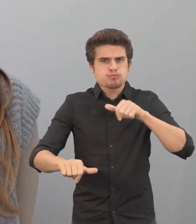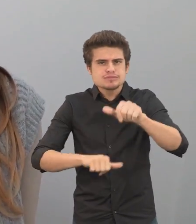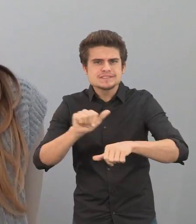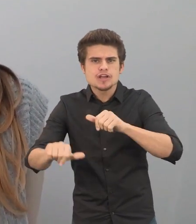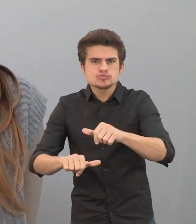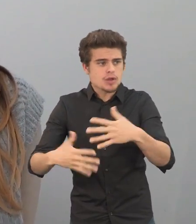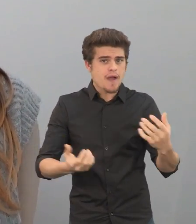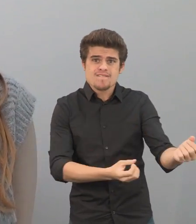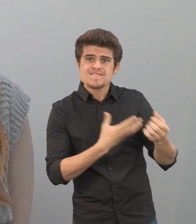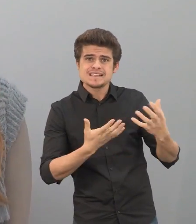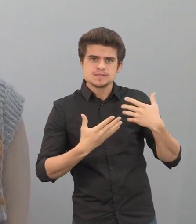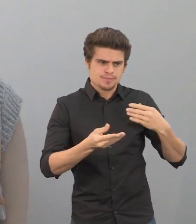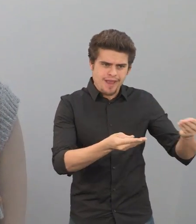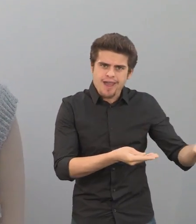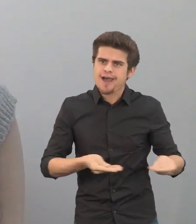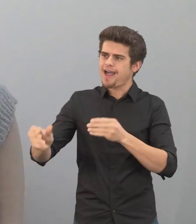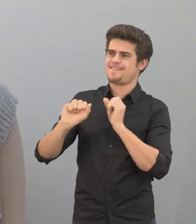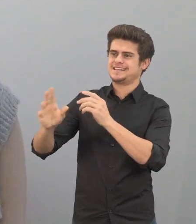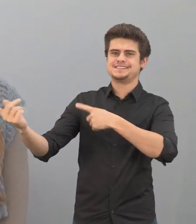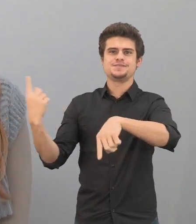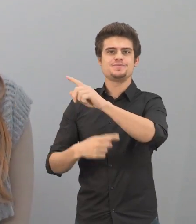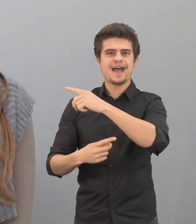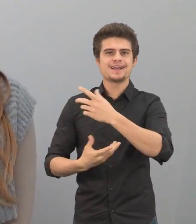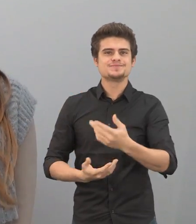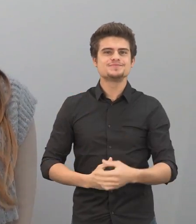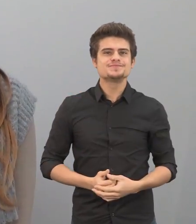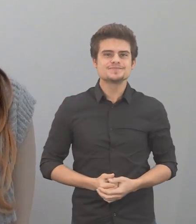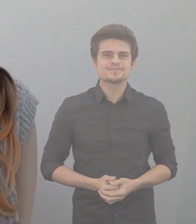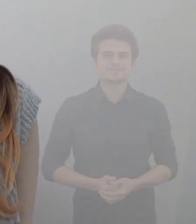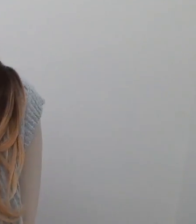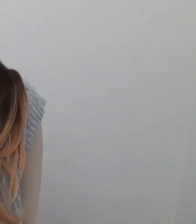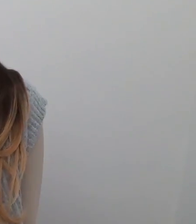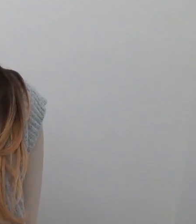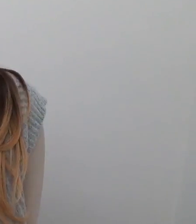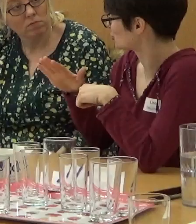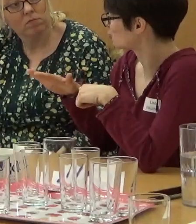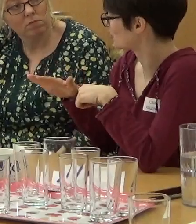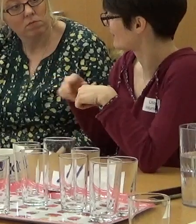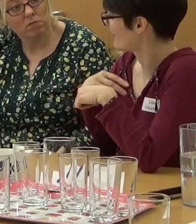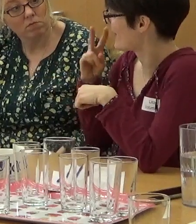to review policies and procedures and to give feedback on behalf of other volunteers.